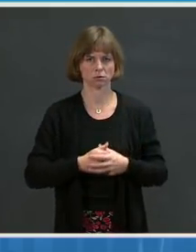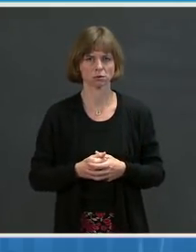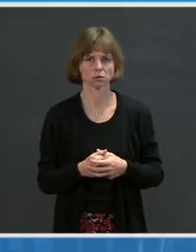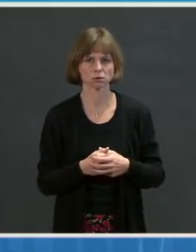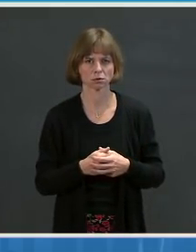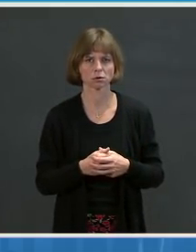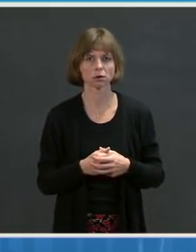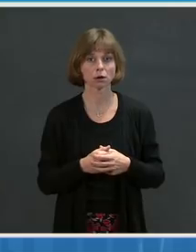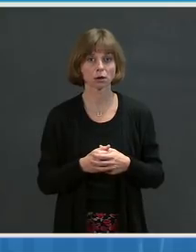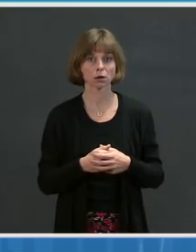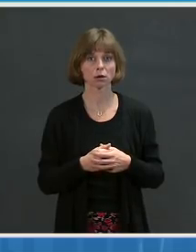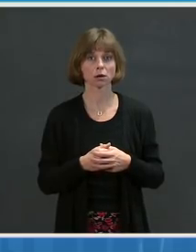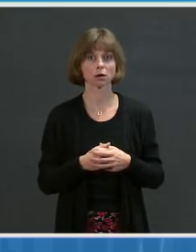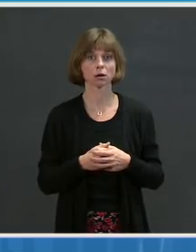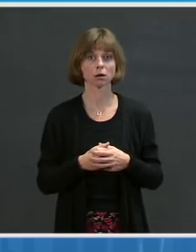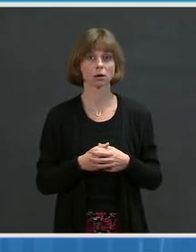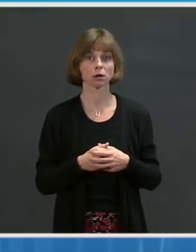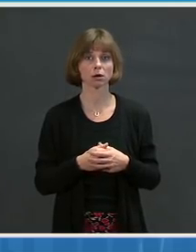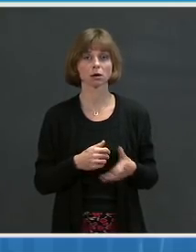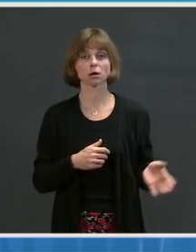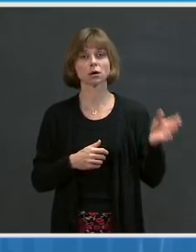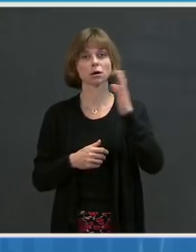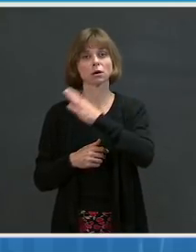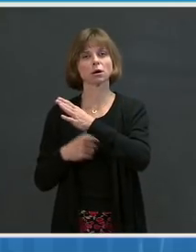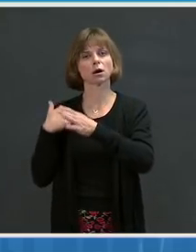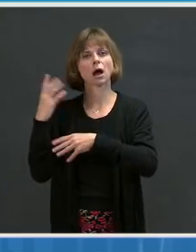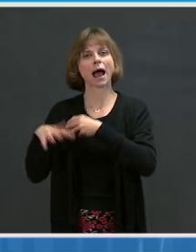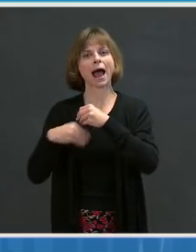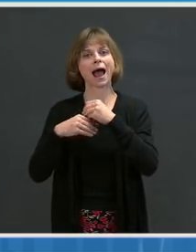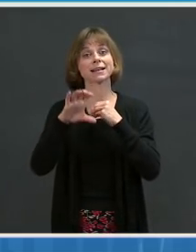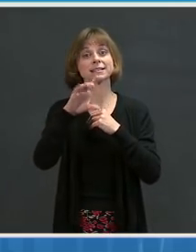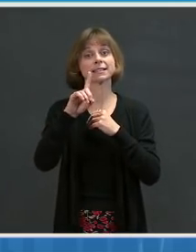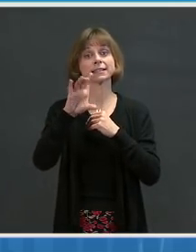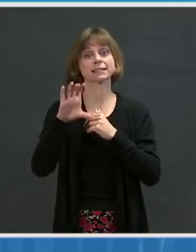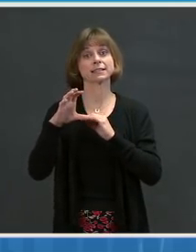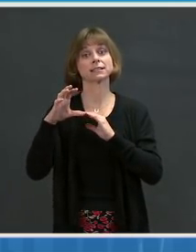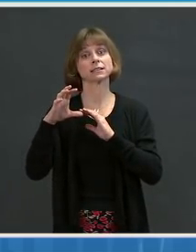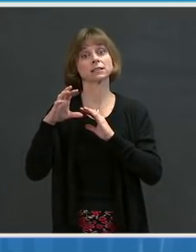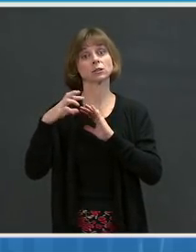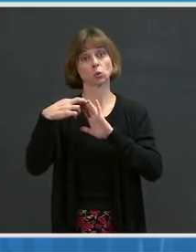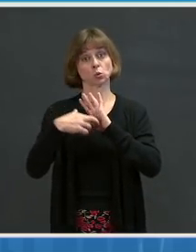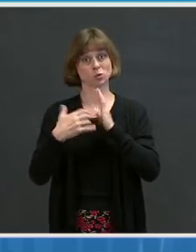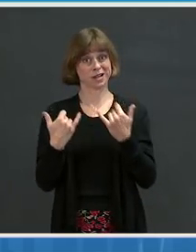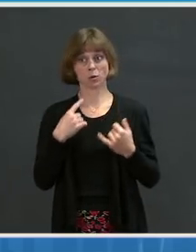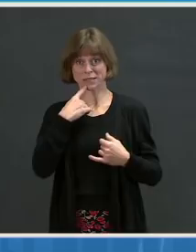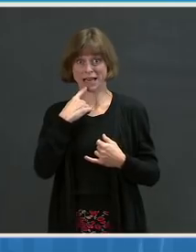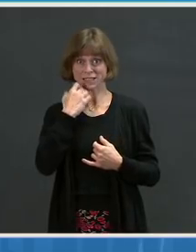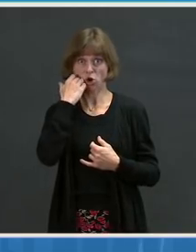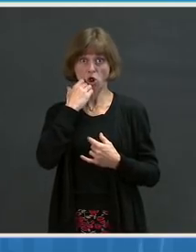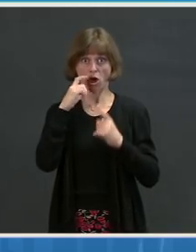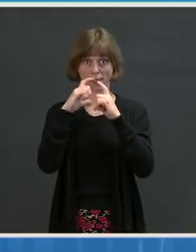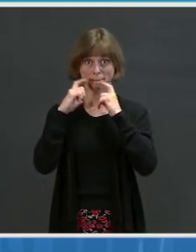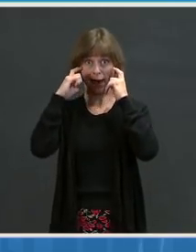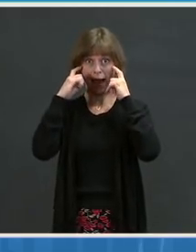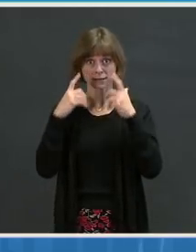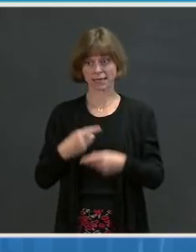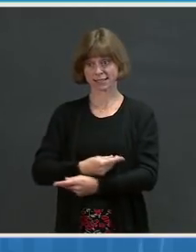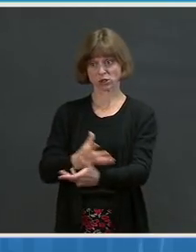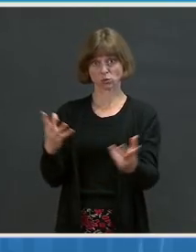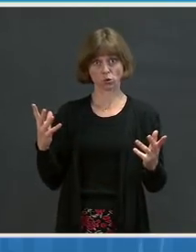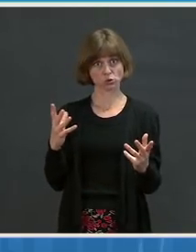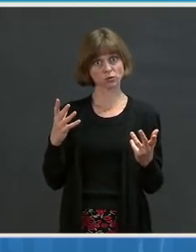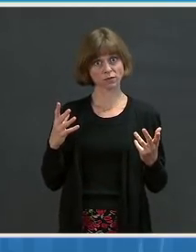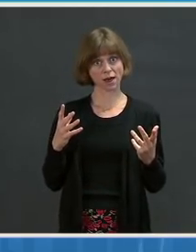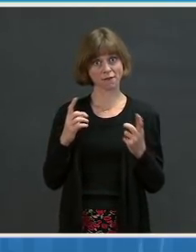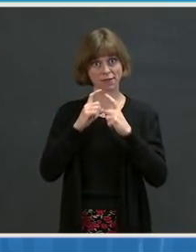Great. Maybe I'll chime in and just discuss. The CDC guidance now is to wear cloth masks. The distribution of these masks, which we are